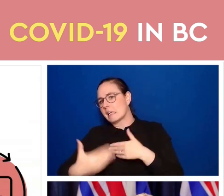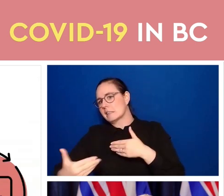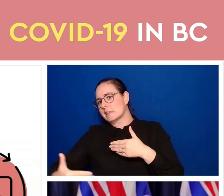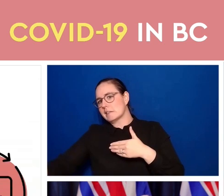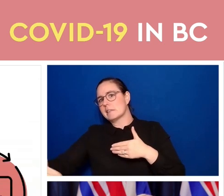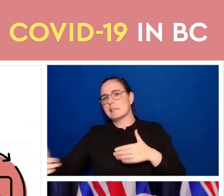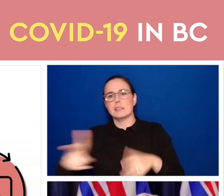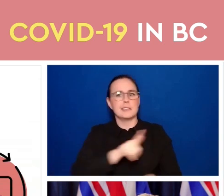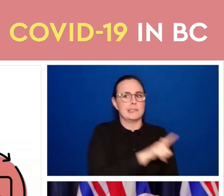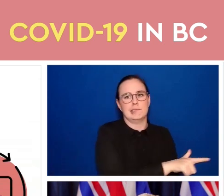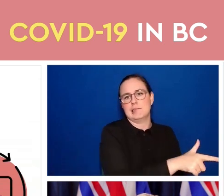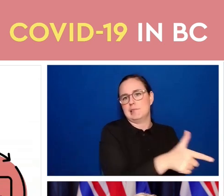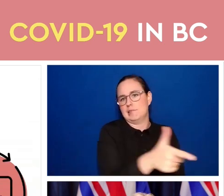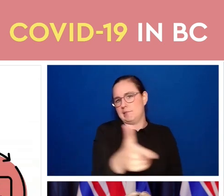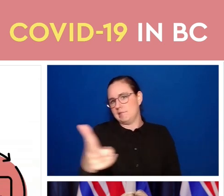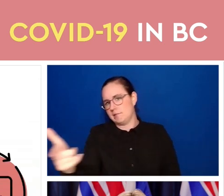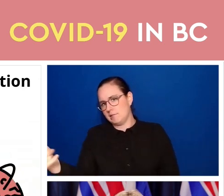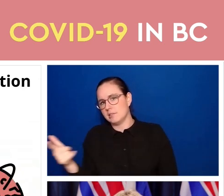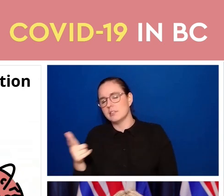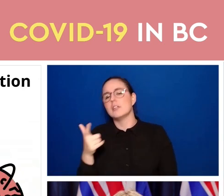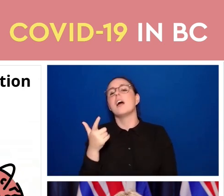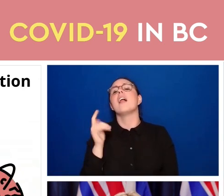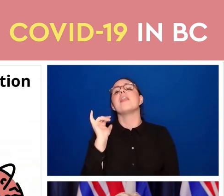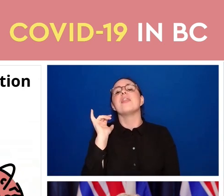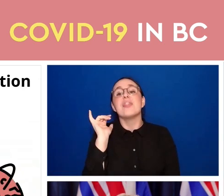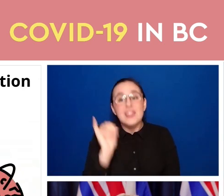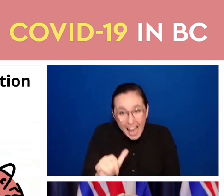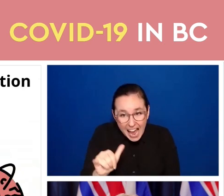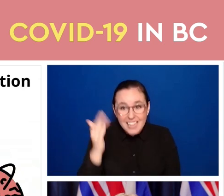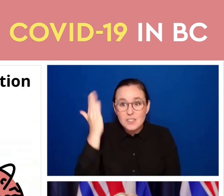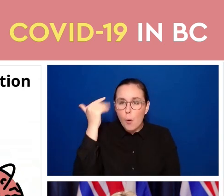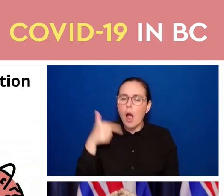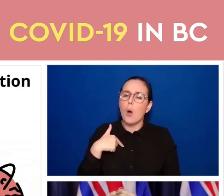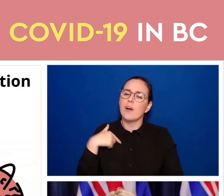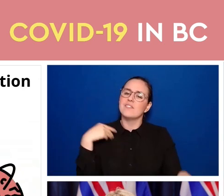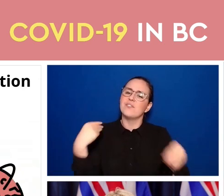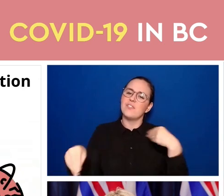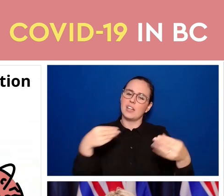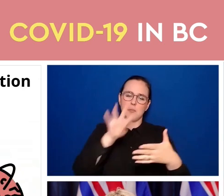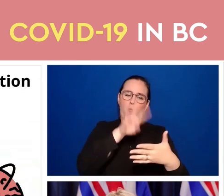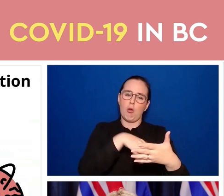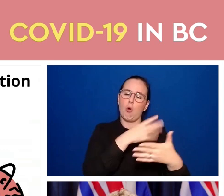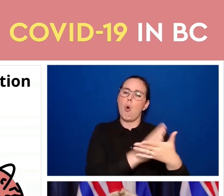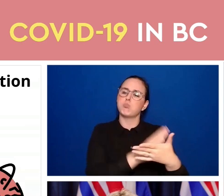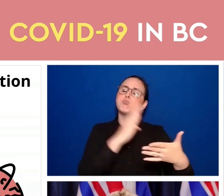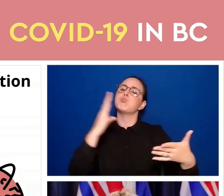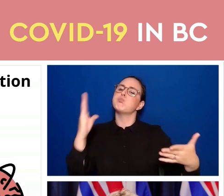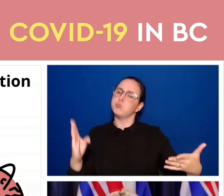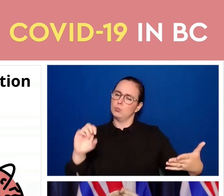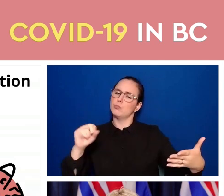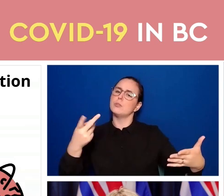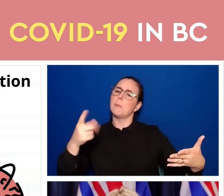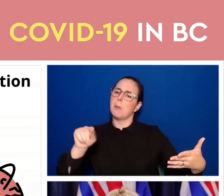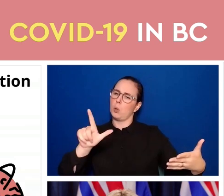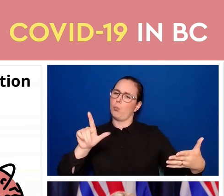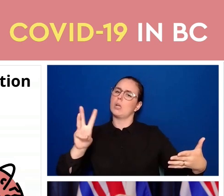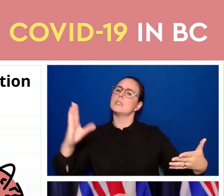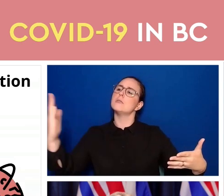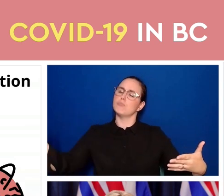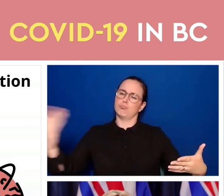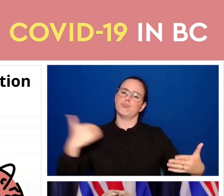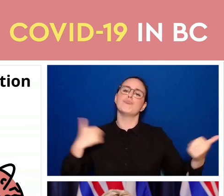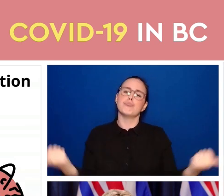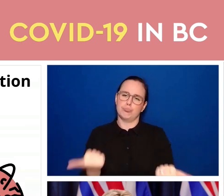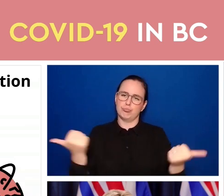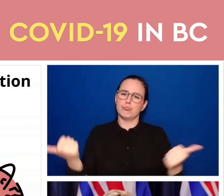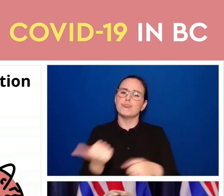months. As well, people who are out of province and immunized We have ways to ensure that we can accept